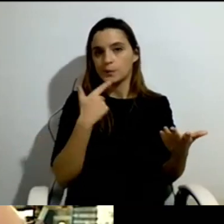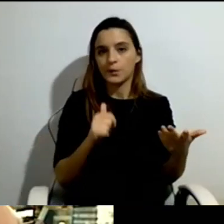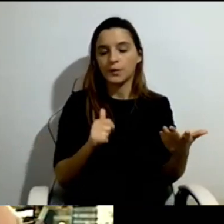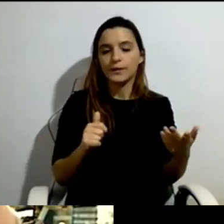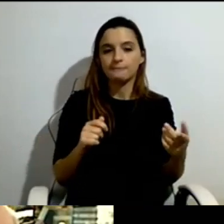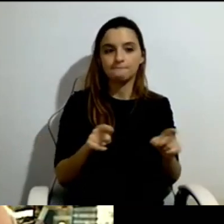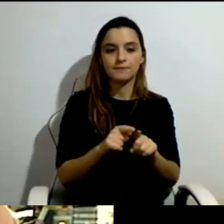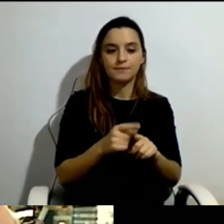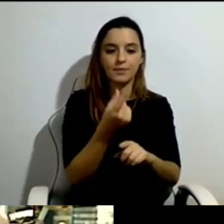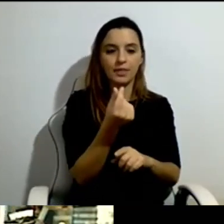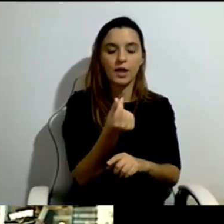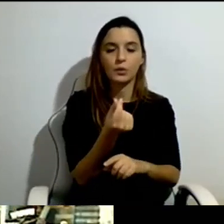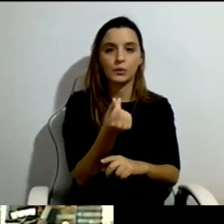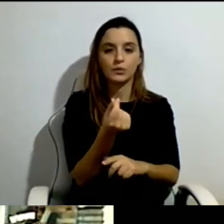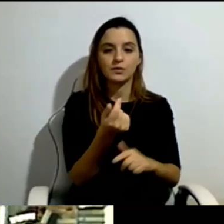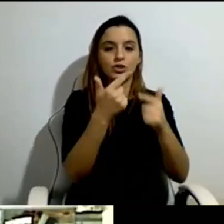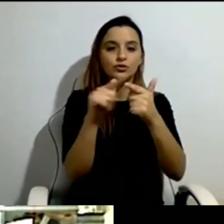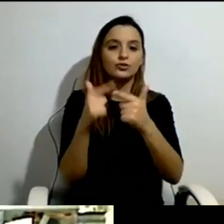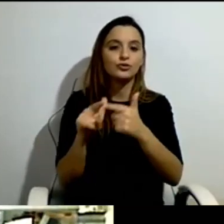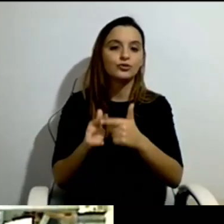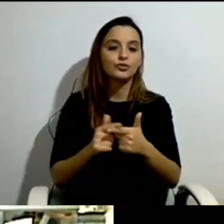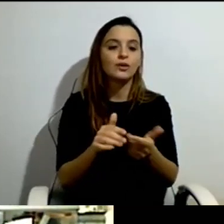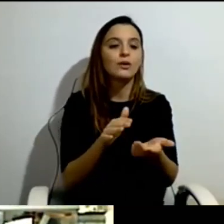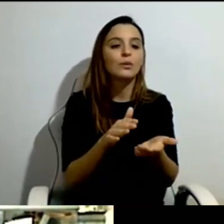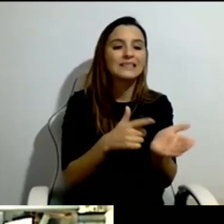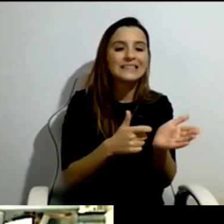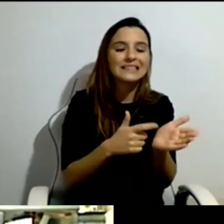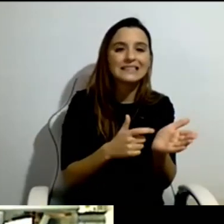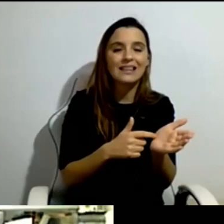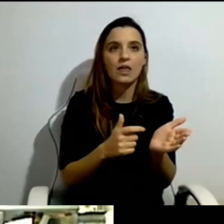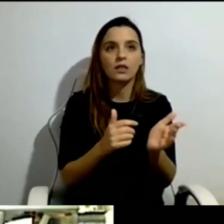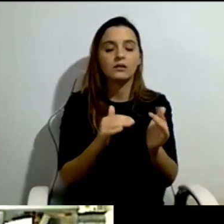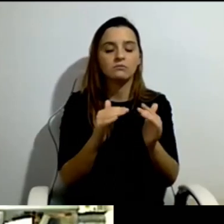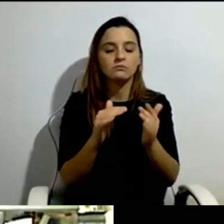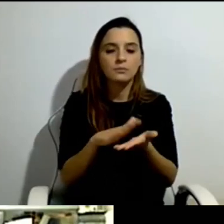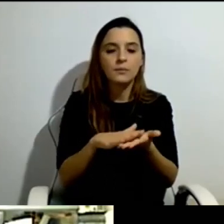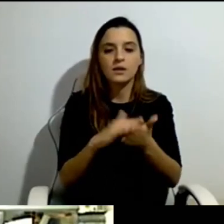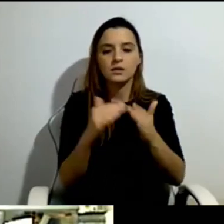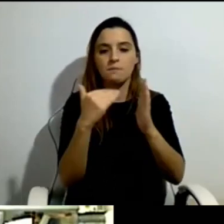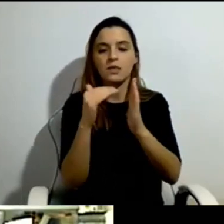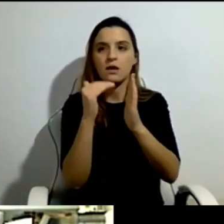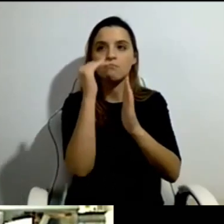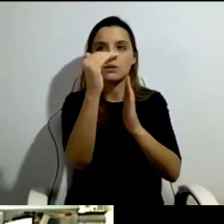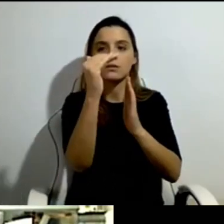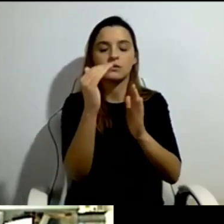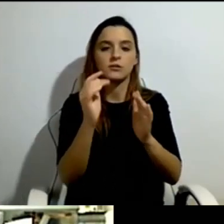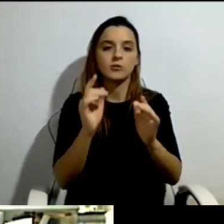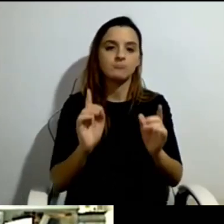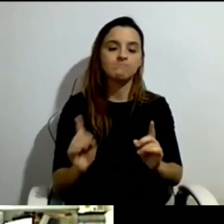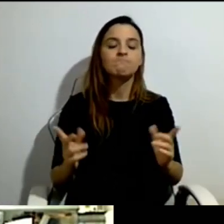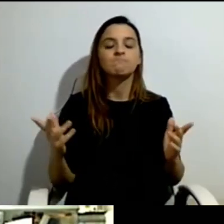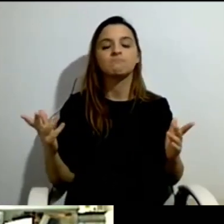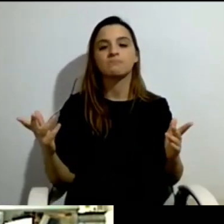low needs of the people and still show that we have about three times as much money as we actually need. That was